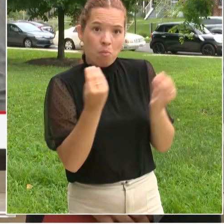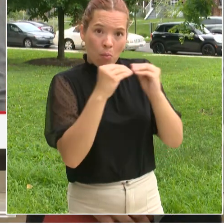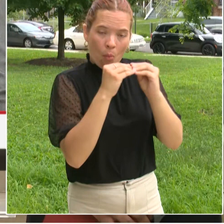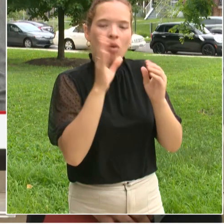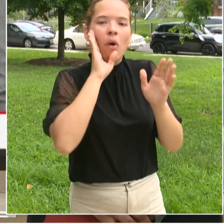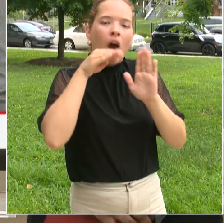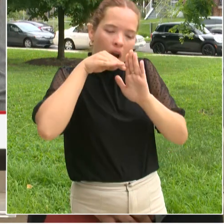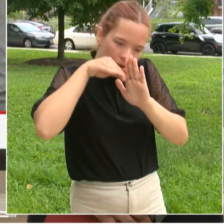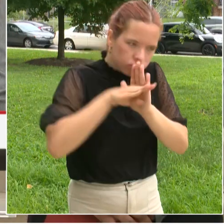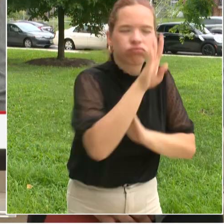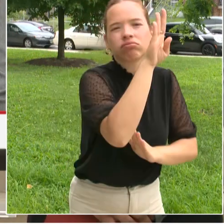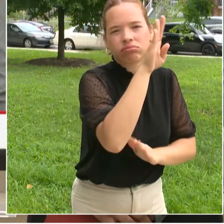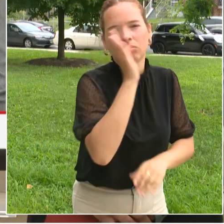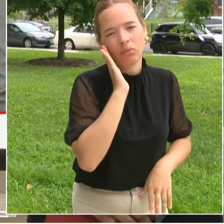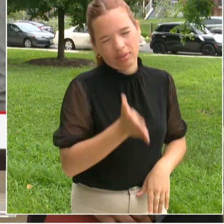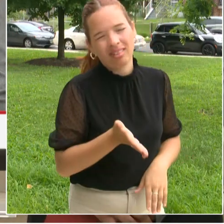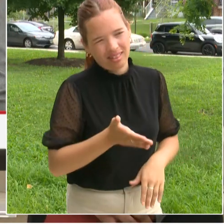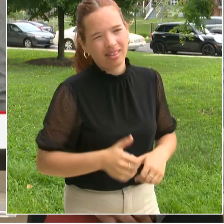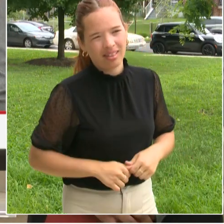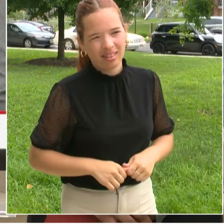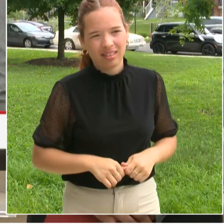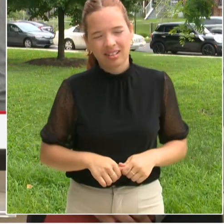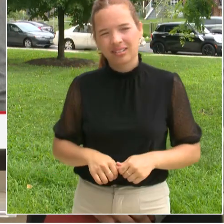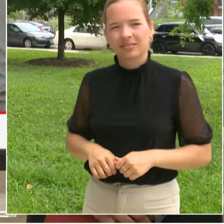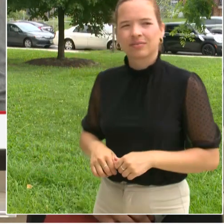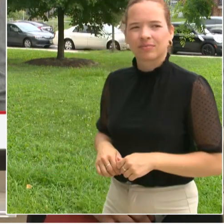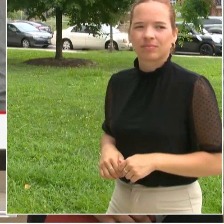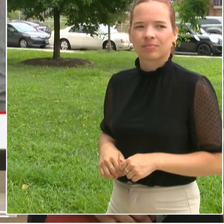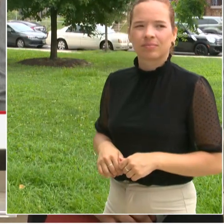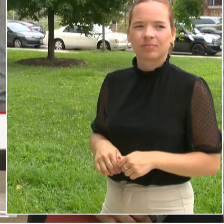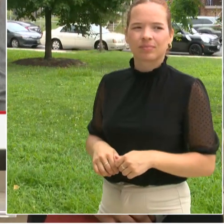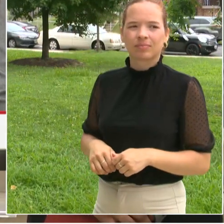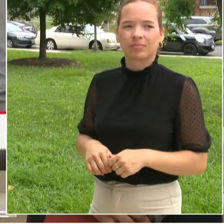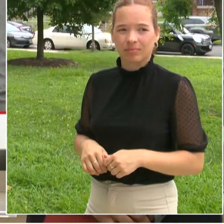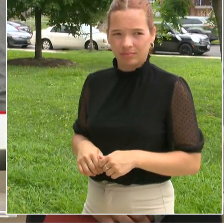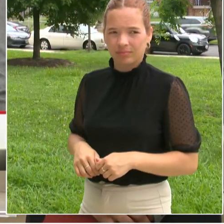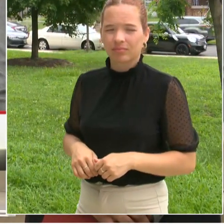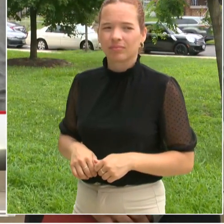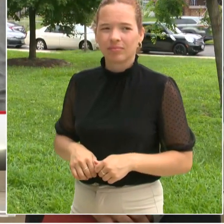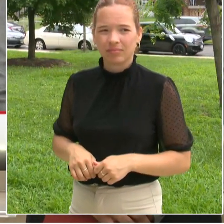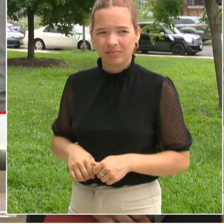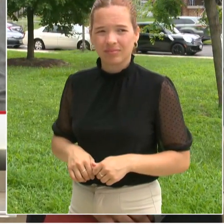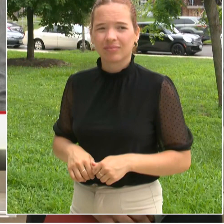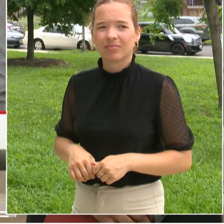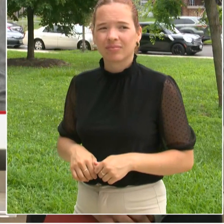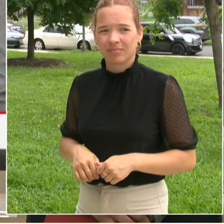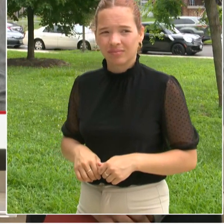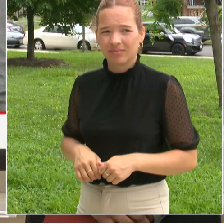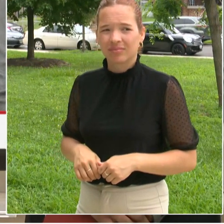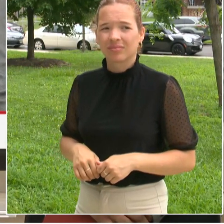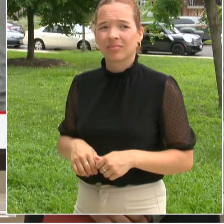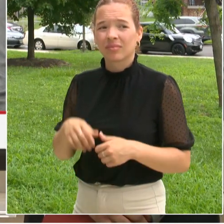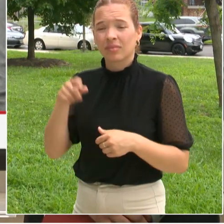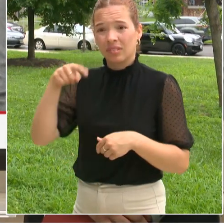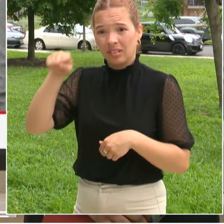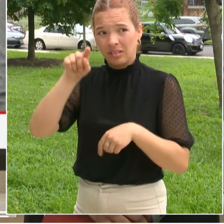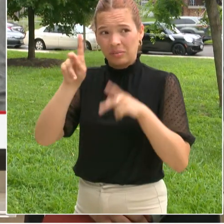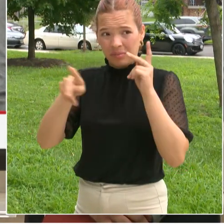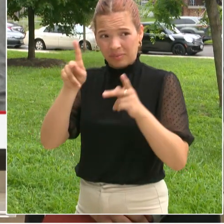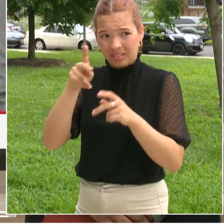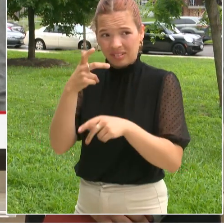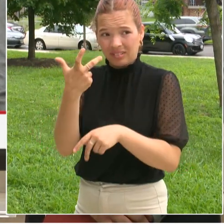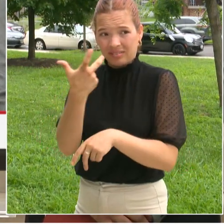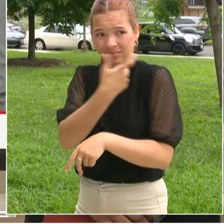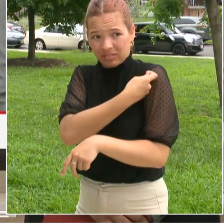routine immunizations overall the COVID vaccine I understand is not required for school start is that correct? Right